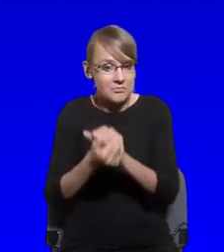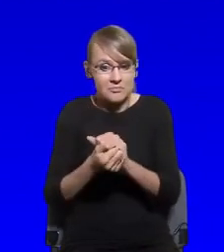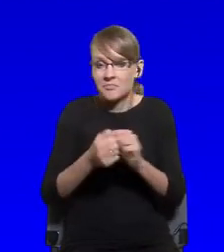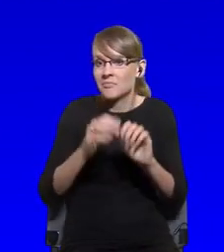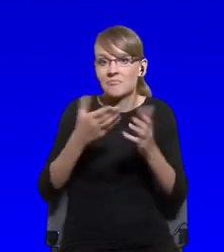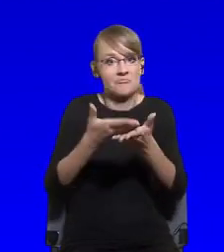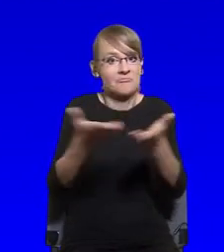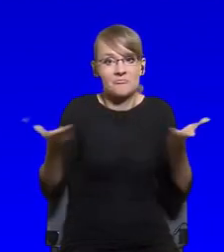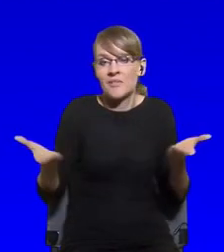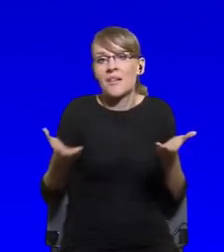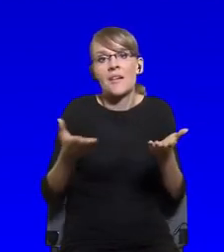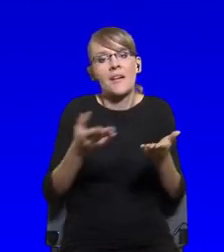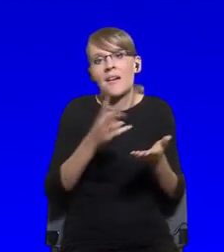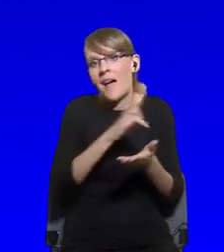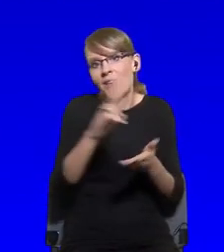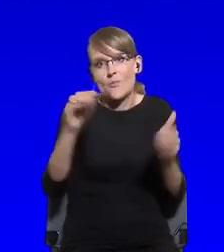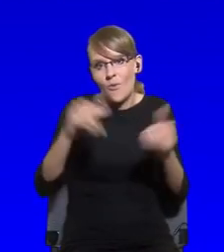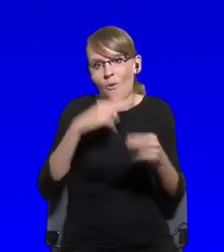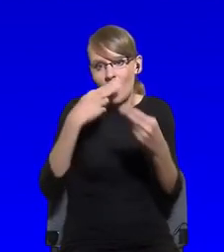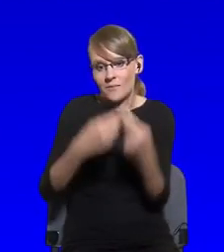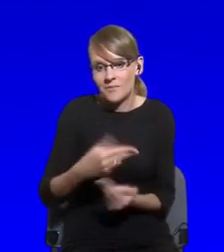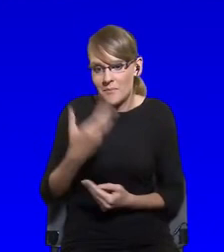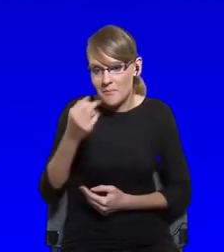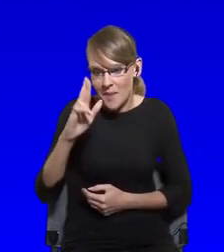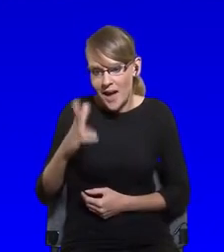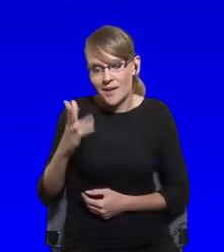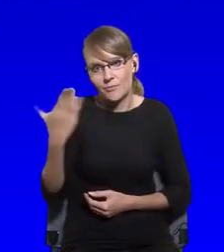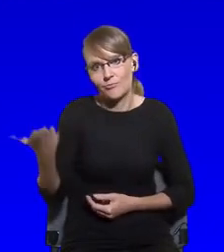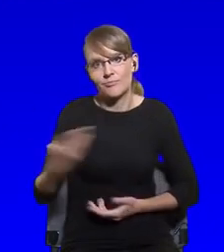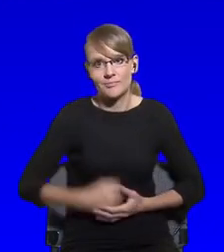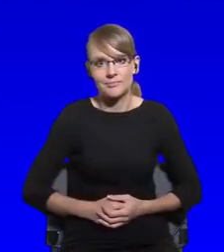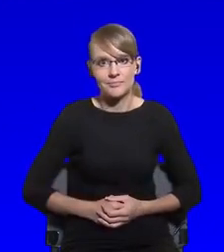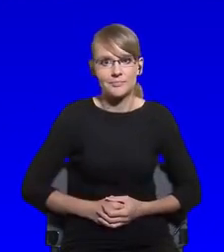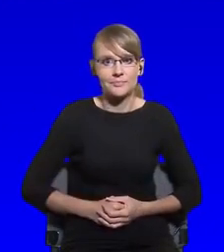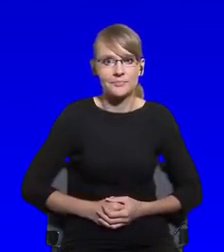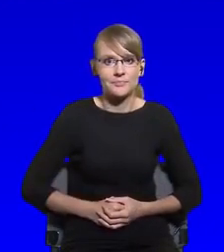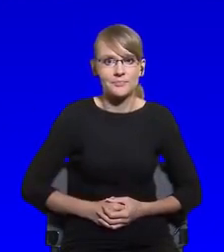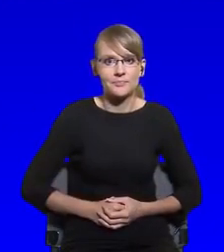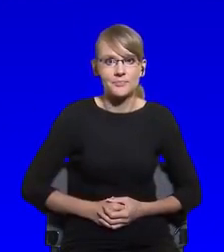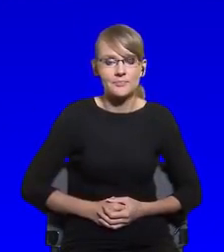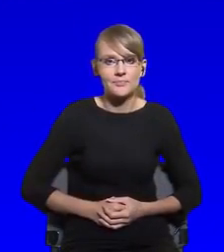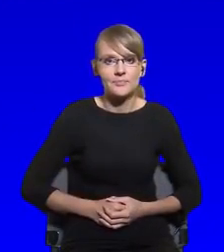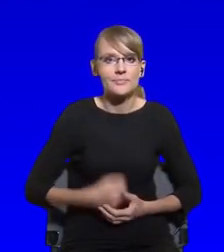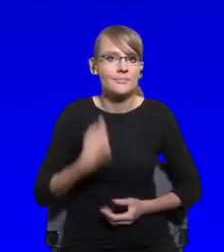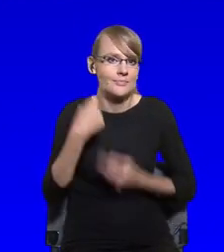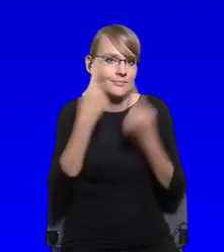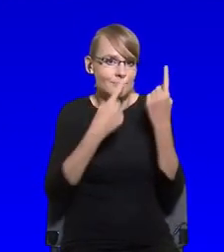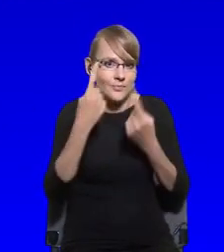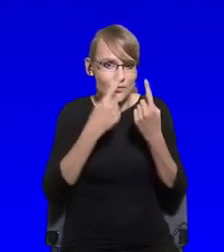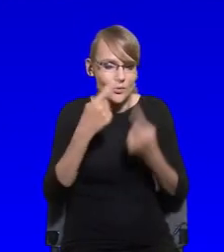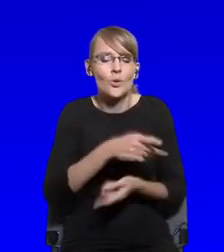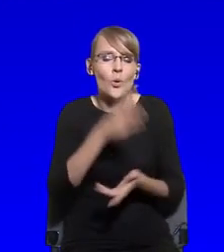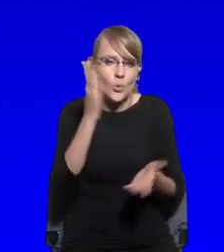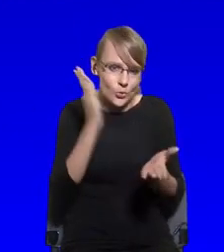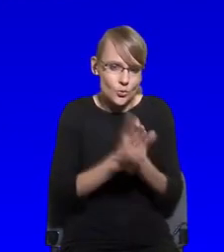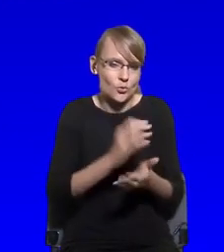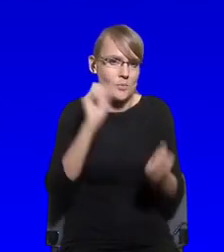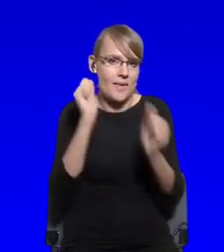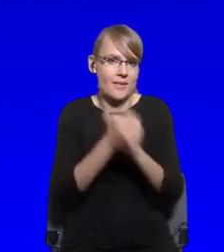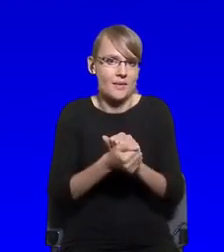Who would like to answer? Okay, Mark? No, think it. No, I think it already has changed. We've done a lot of polling